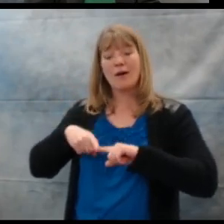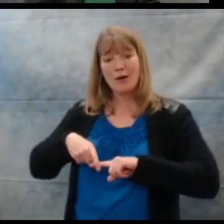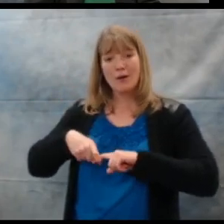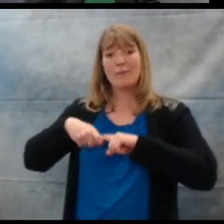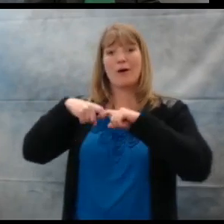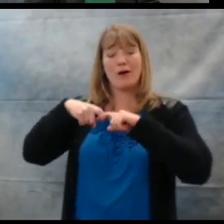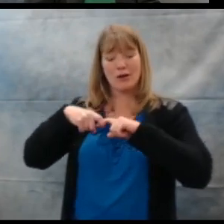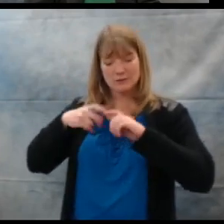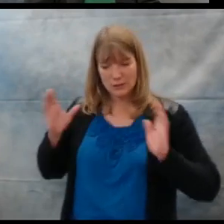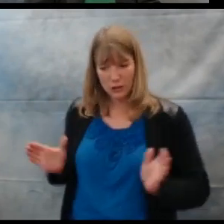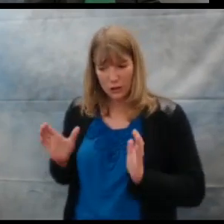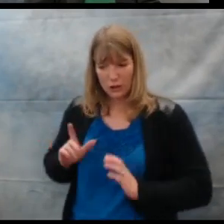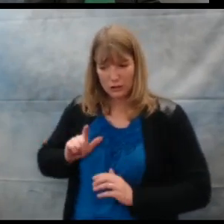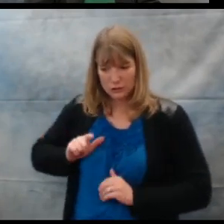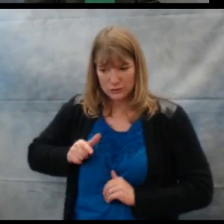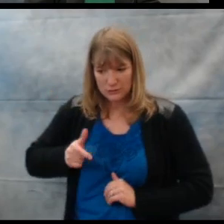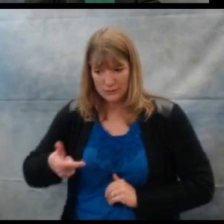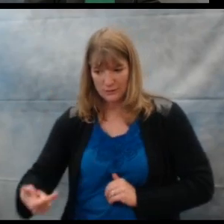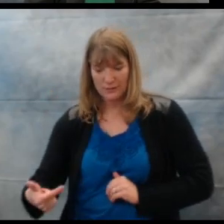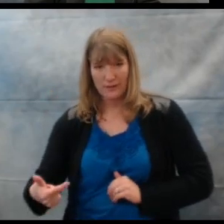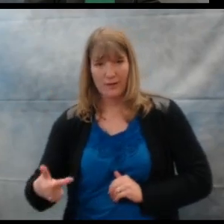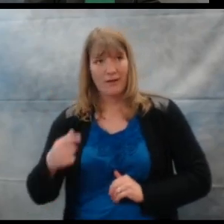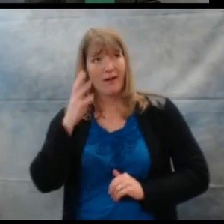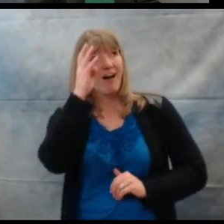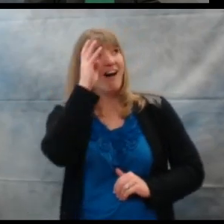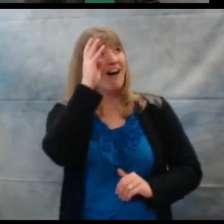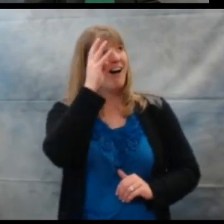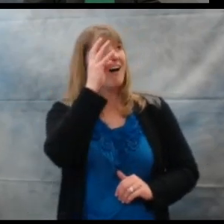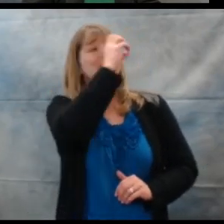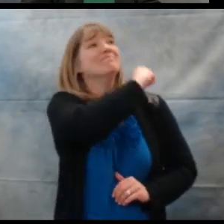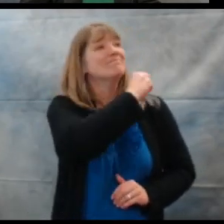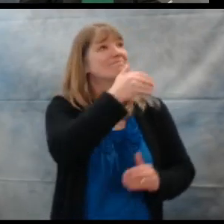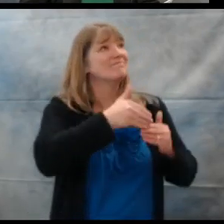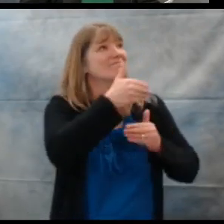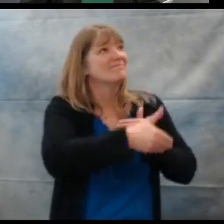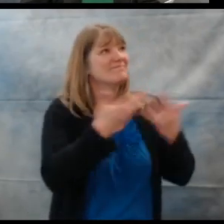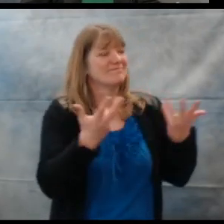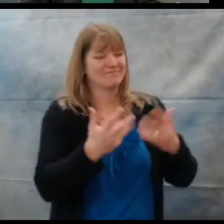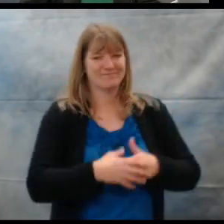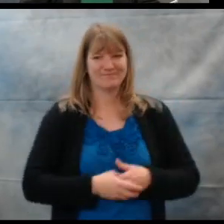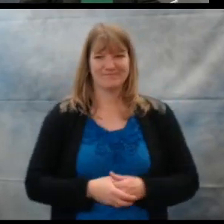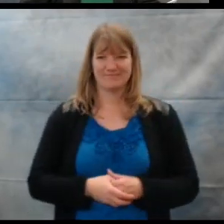and pause to encourage the child to fill in the blank.